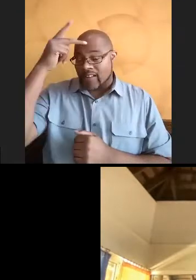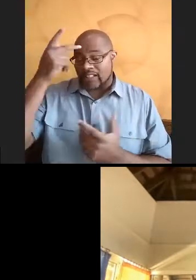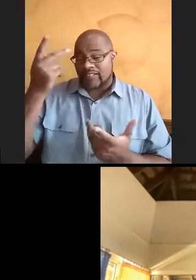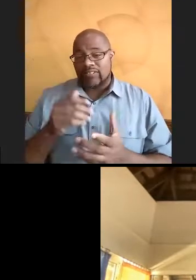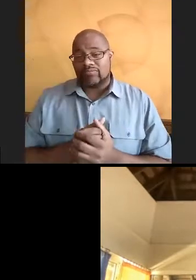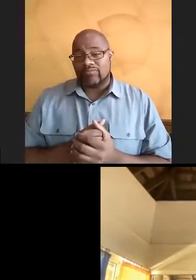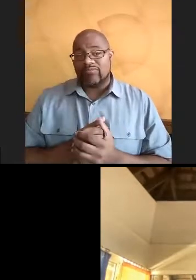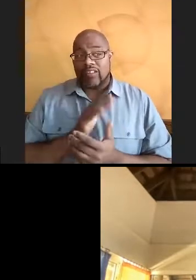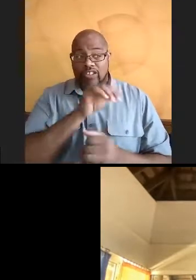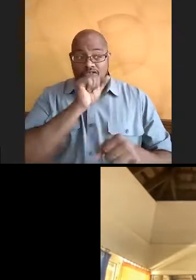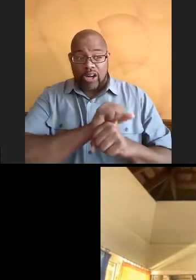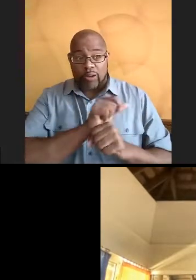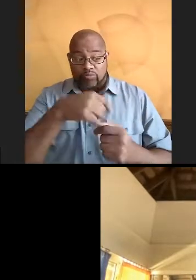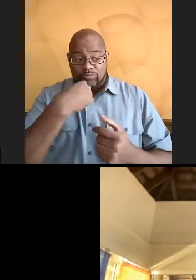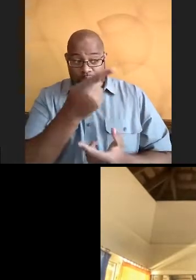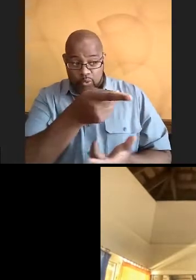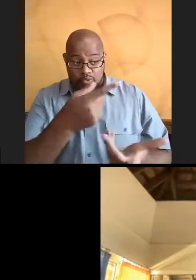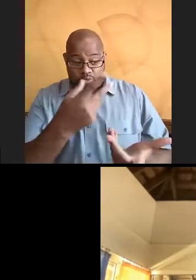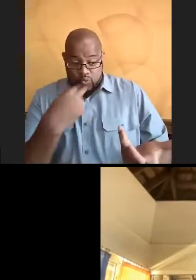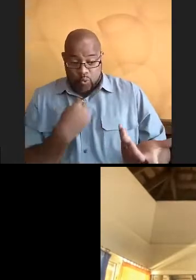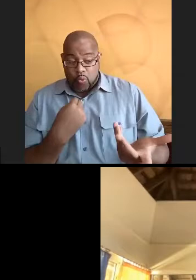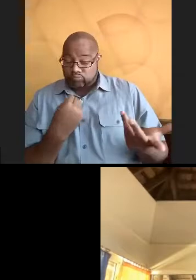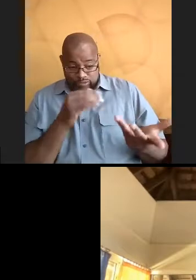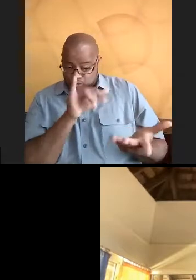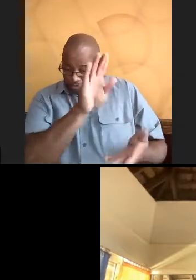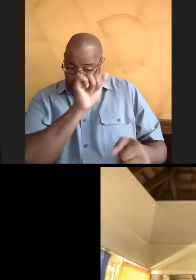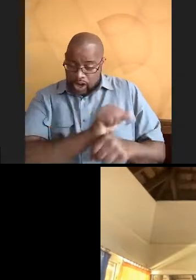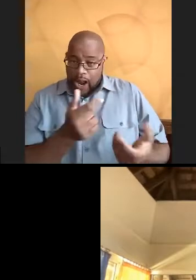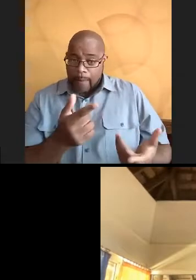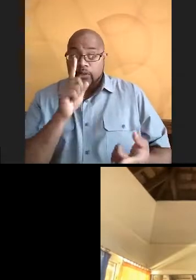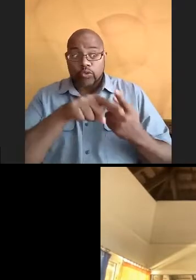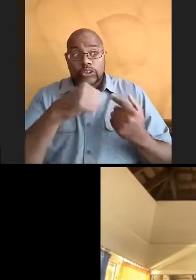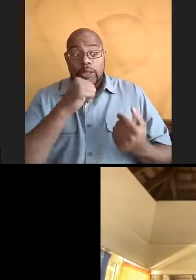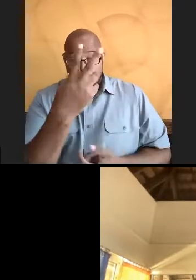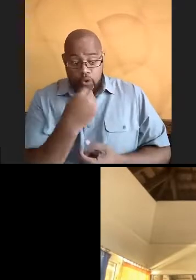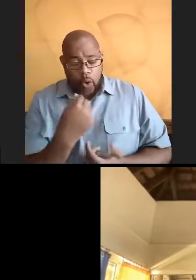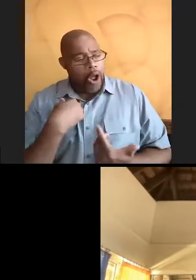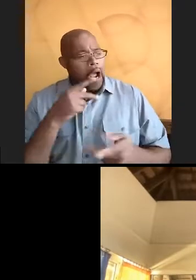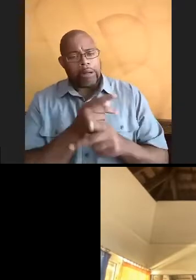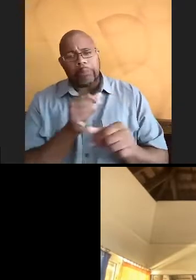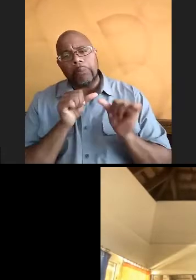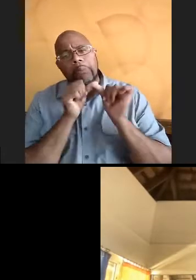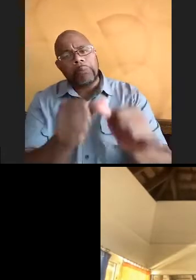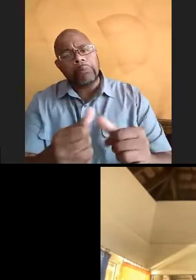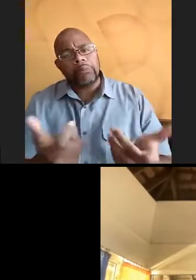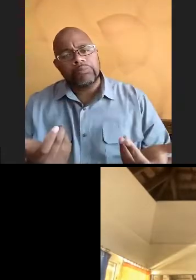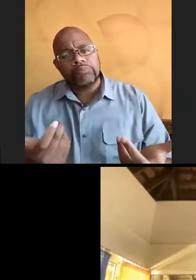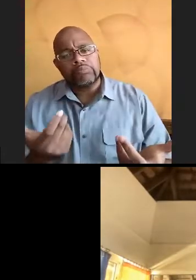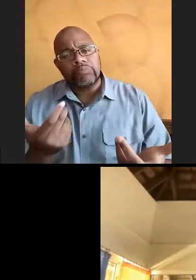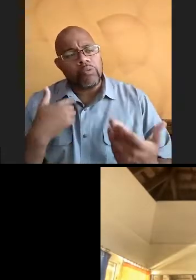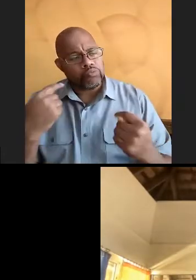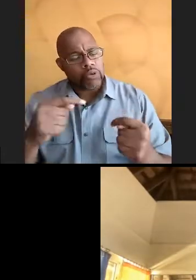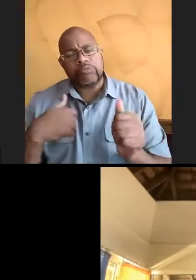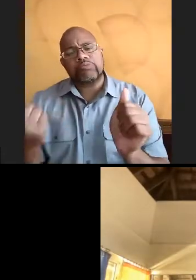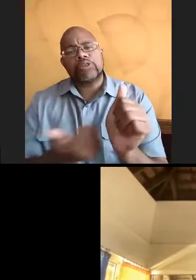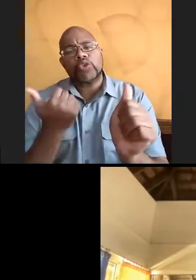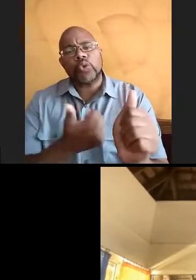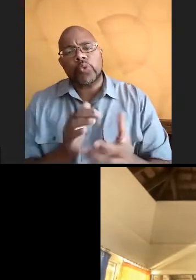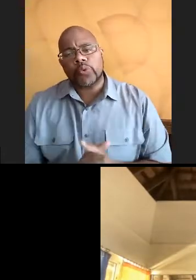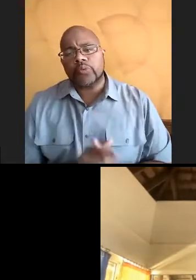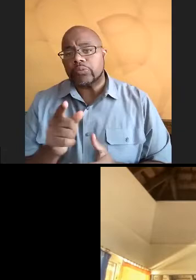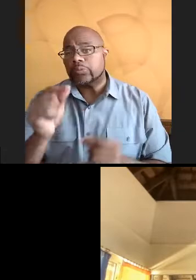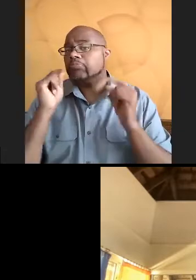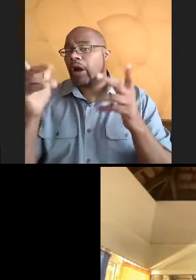it's their job to tell me no. So until they do, I'm going to at least pursue it. And you will be